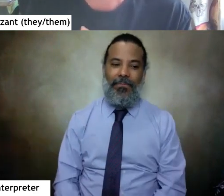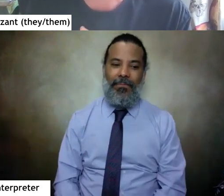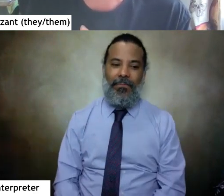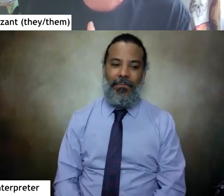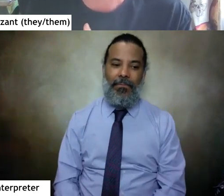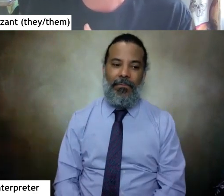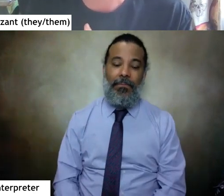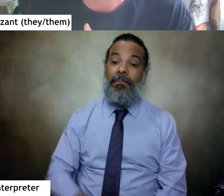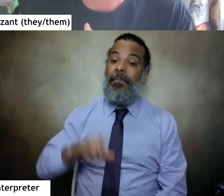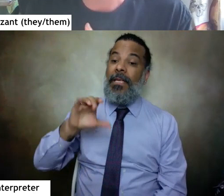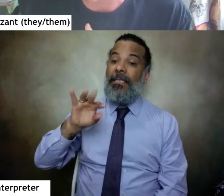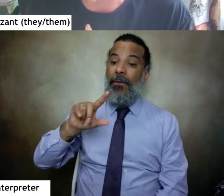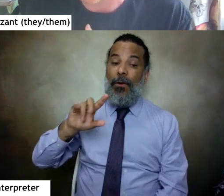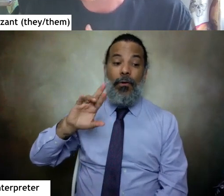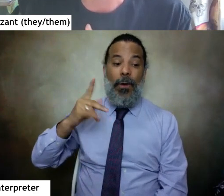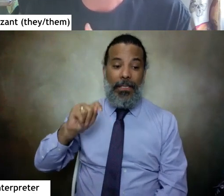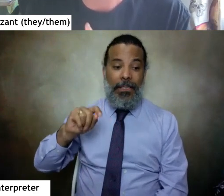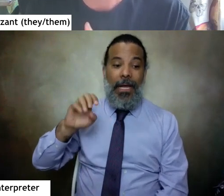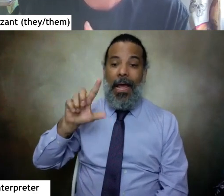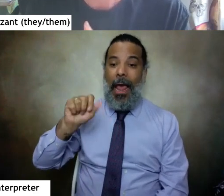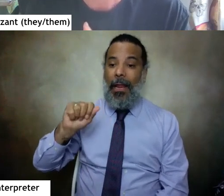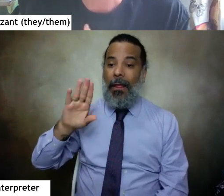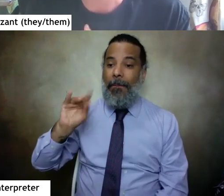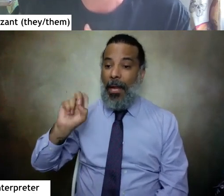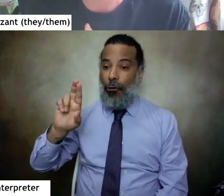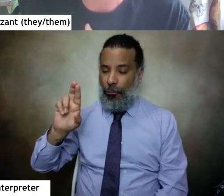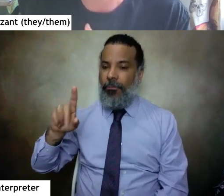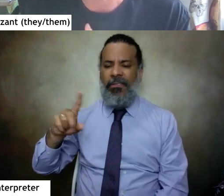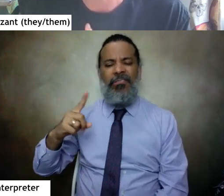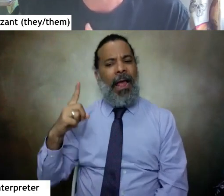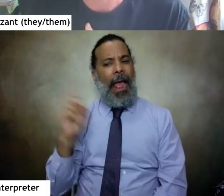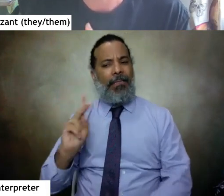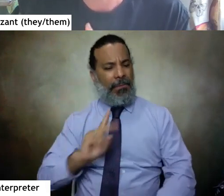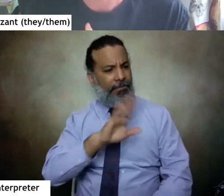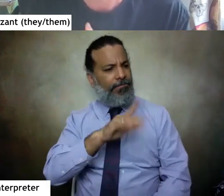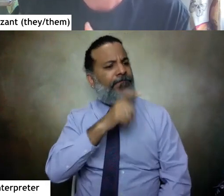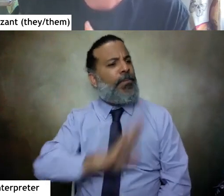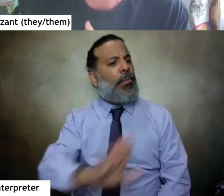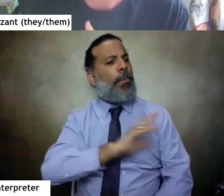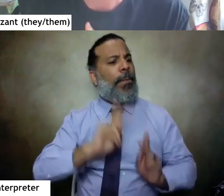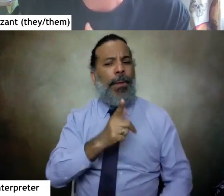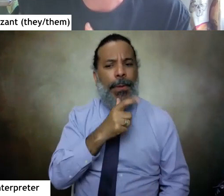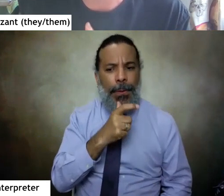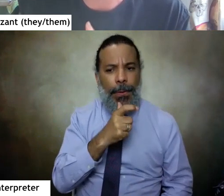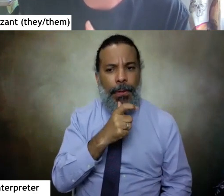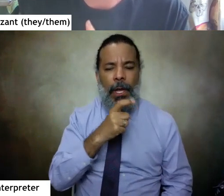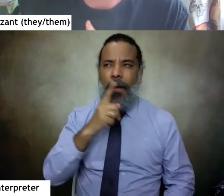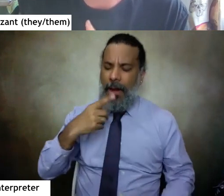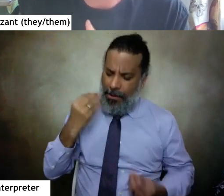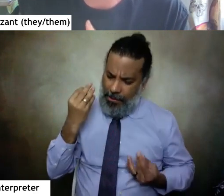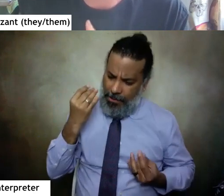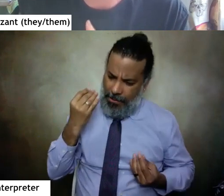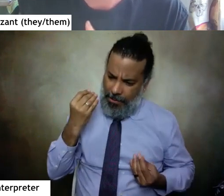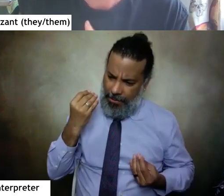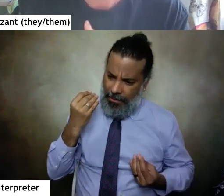Civil rights leader Ella Baker asked us, who are your people? When I sit with this question, my